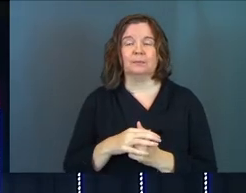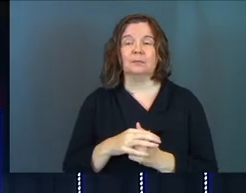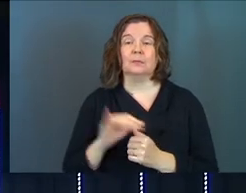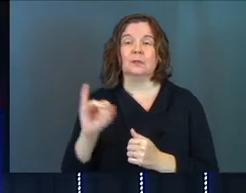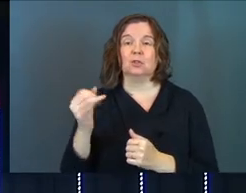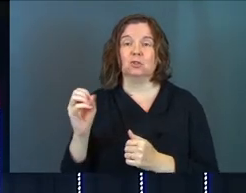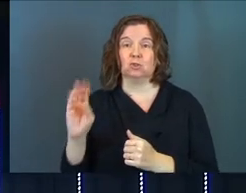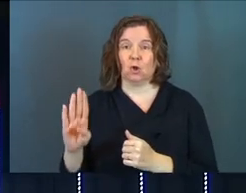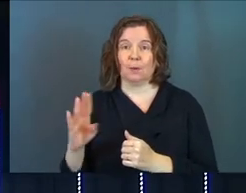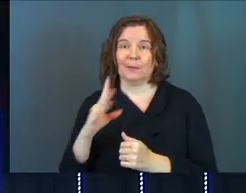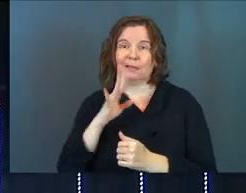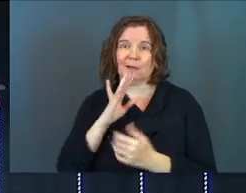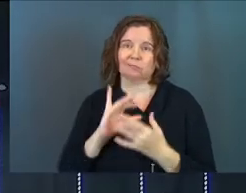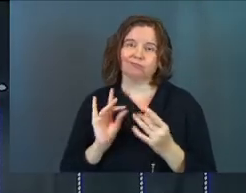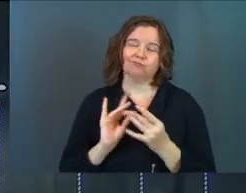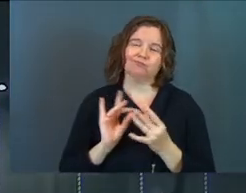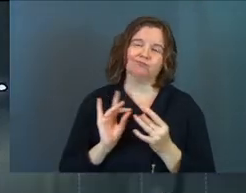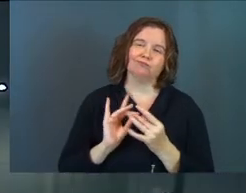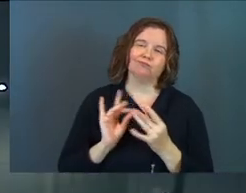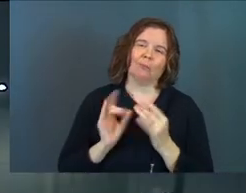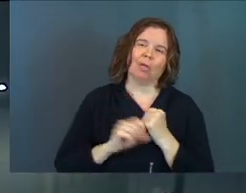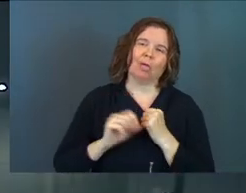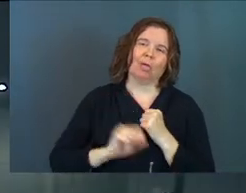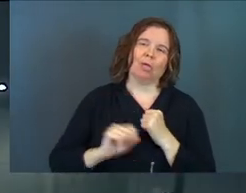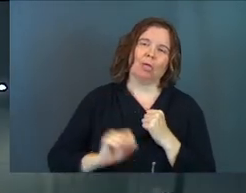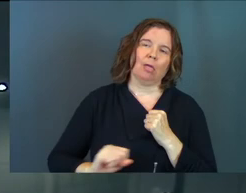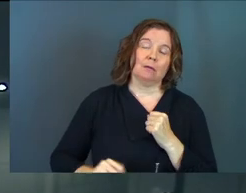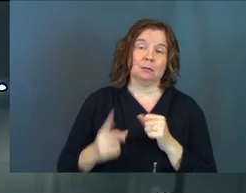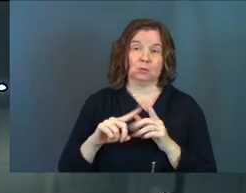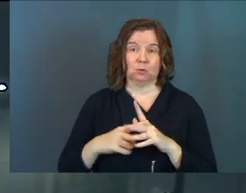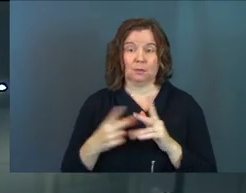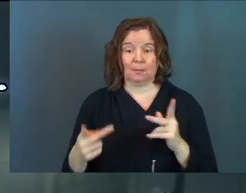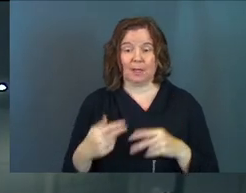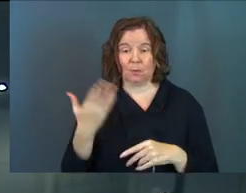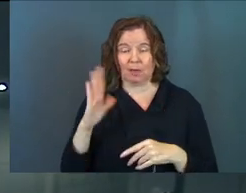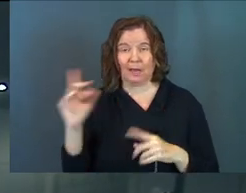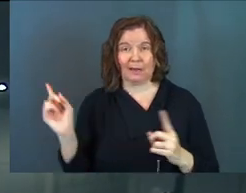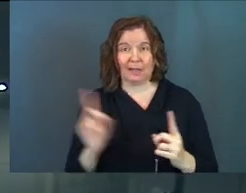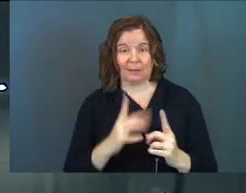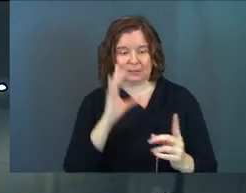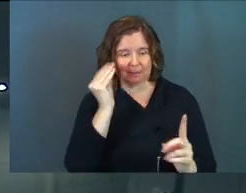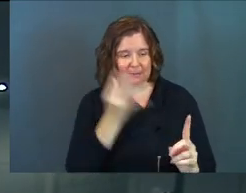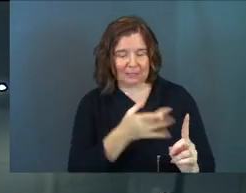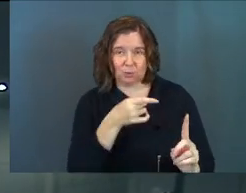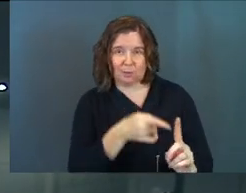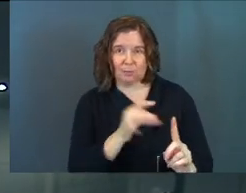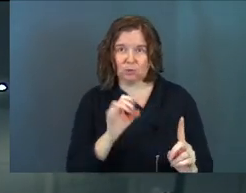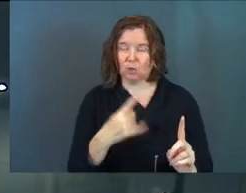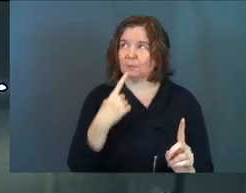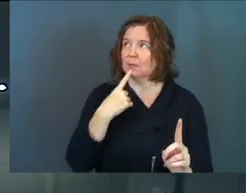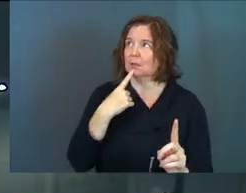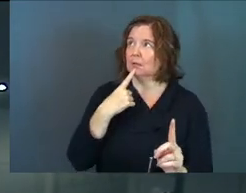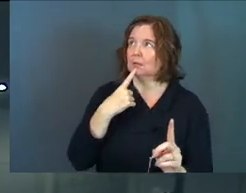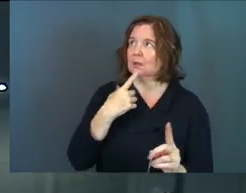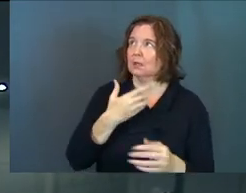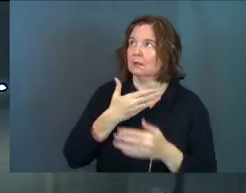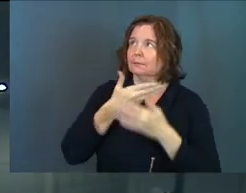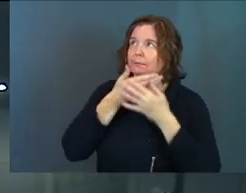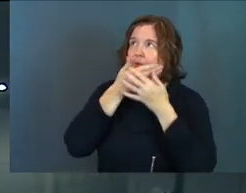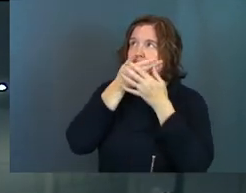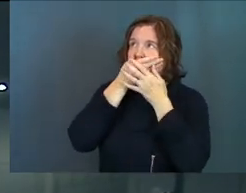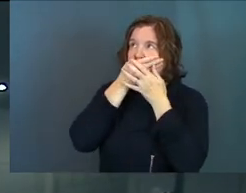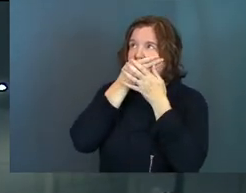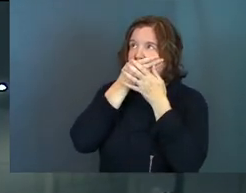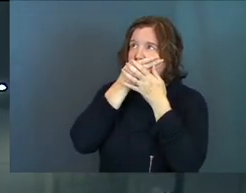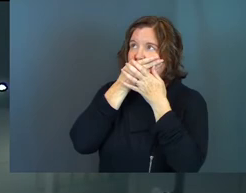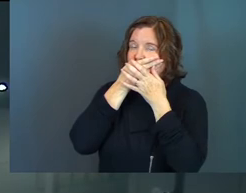where Job had been talking a lot and he gets to a spot where God comes and speaks to him and Job says I place my hands over my